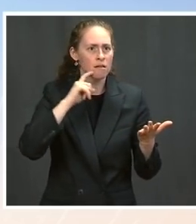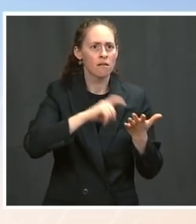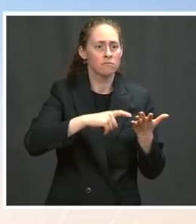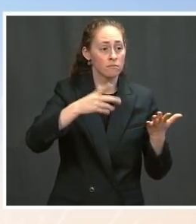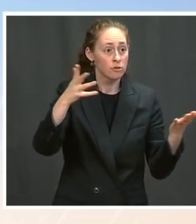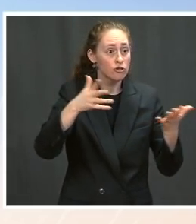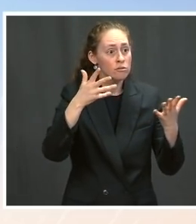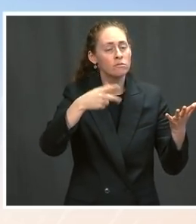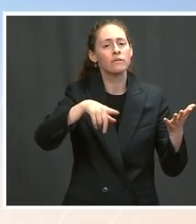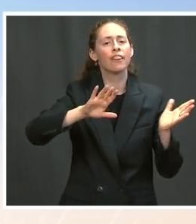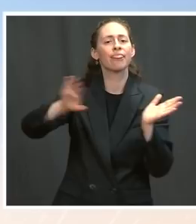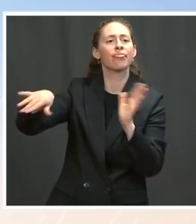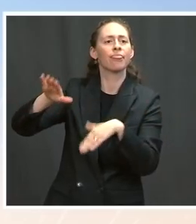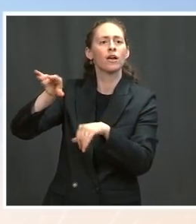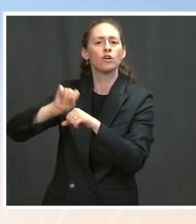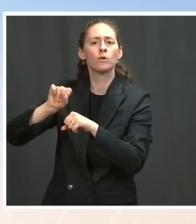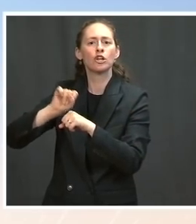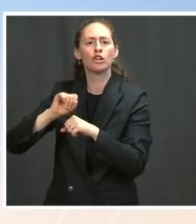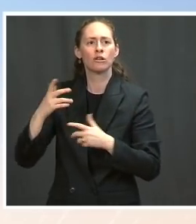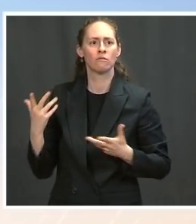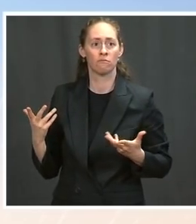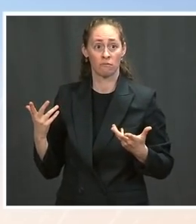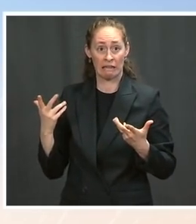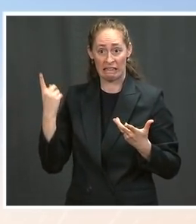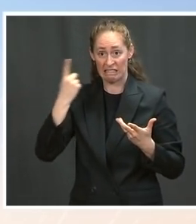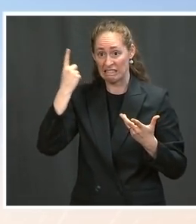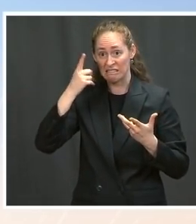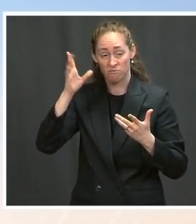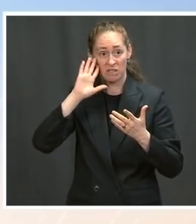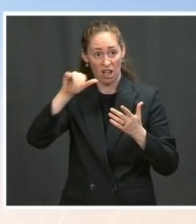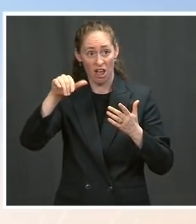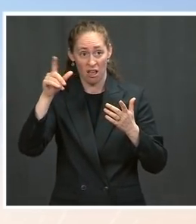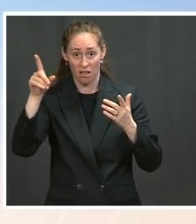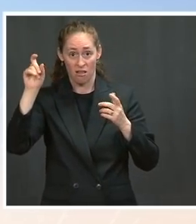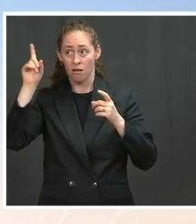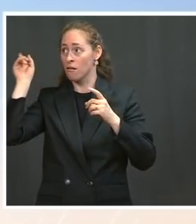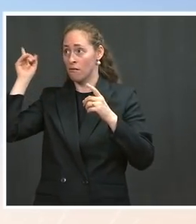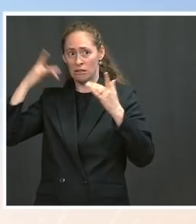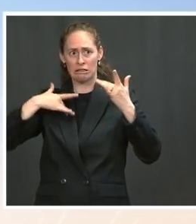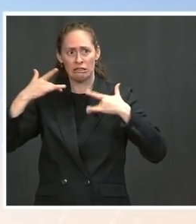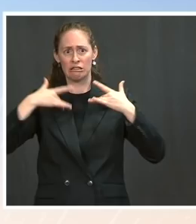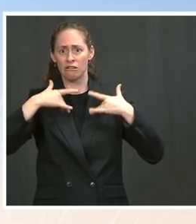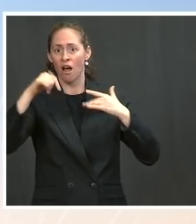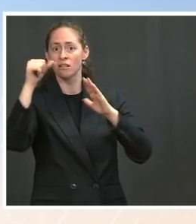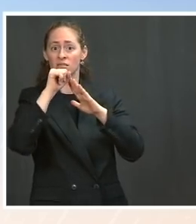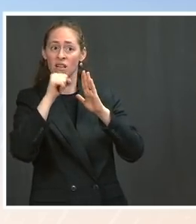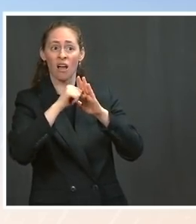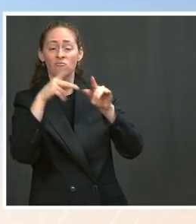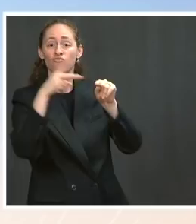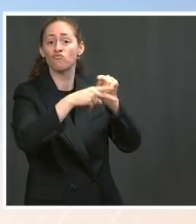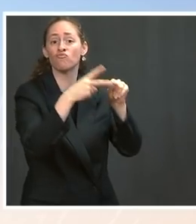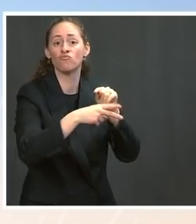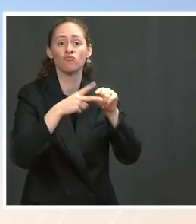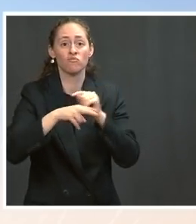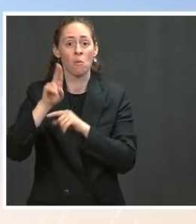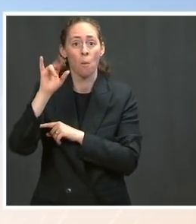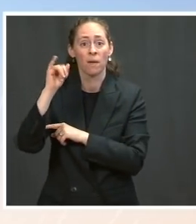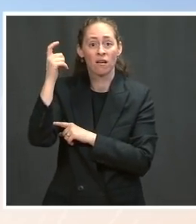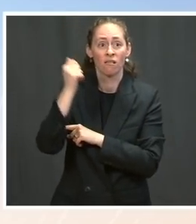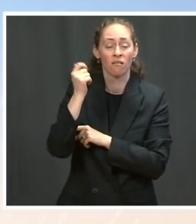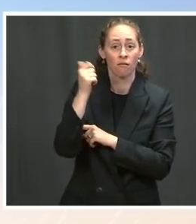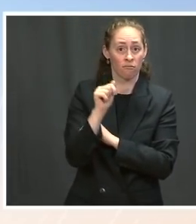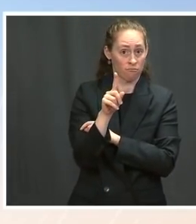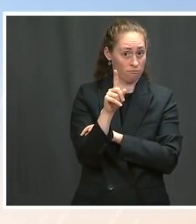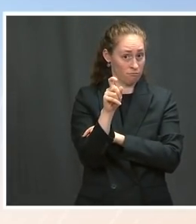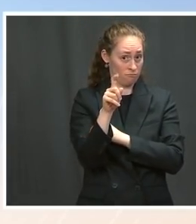a domino effect or that other states would do this? Is there any outreach plan to stop states from doing this? Ms. Well, we have, of course, seen that. I